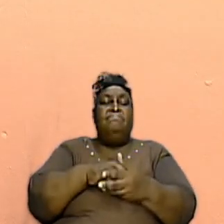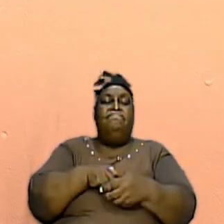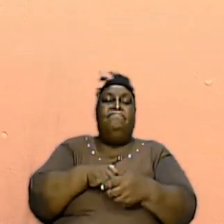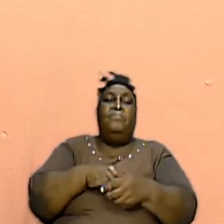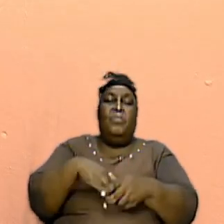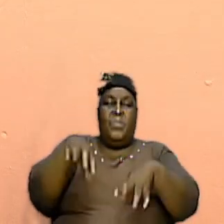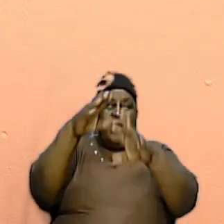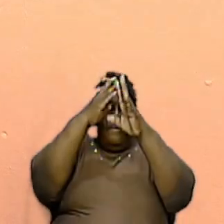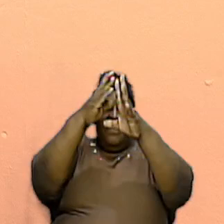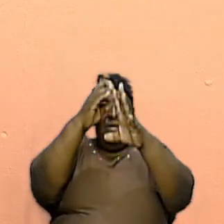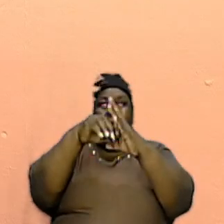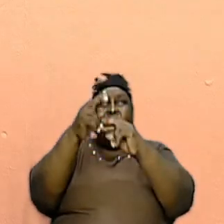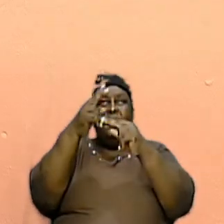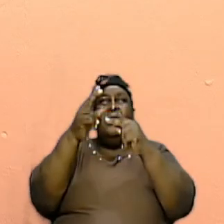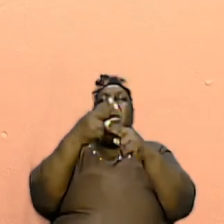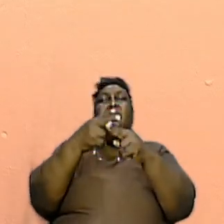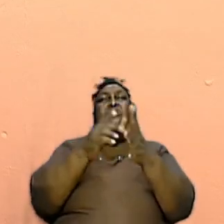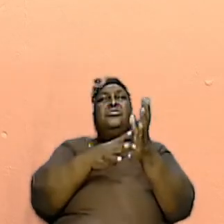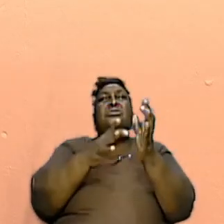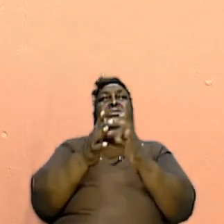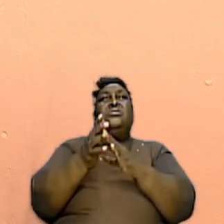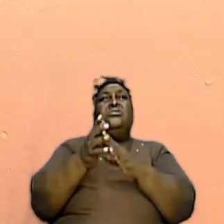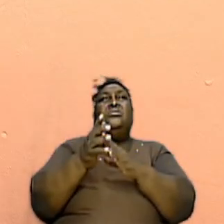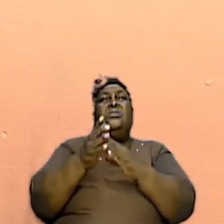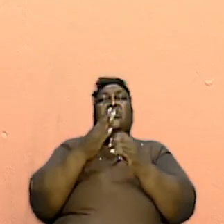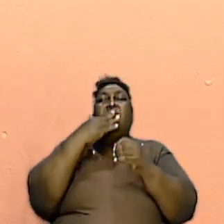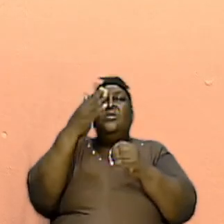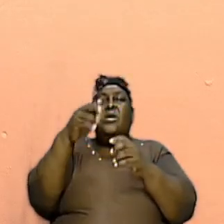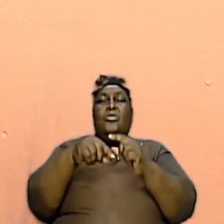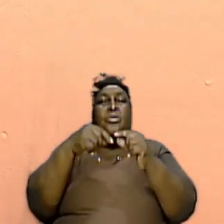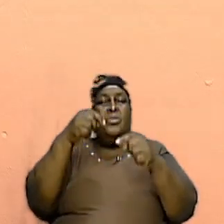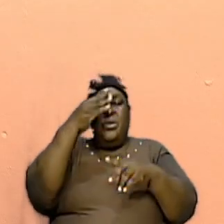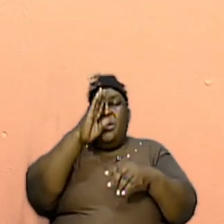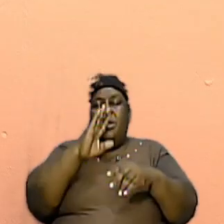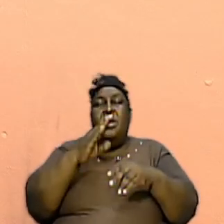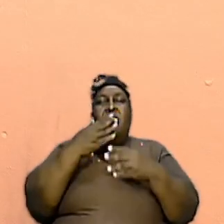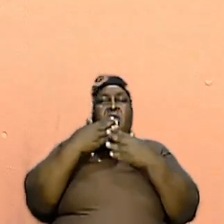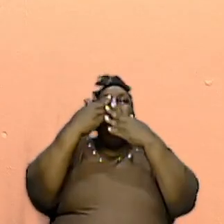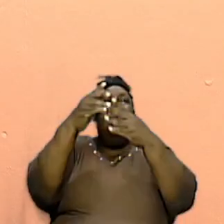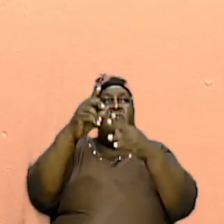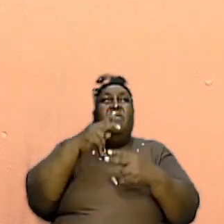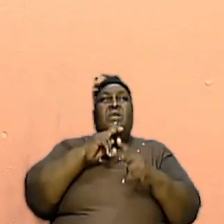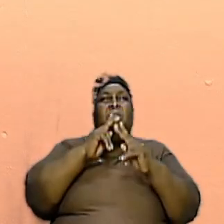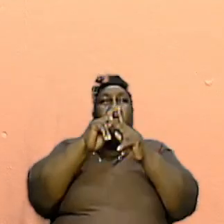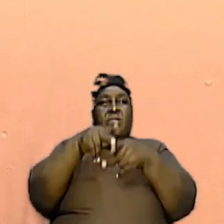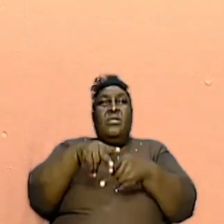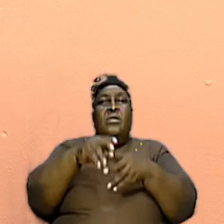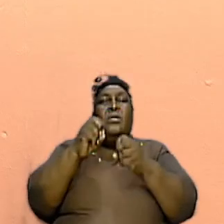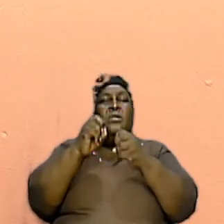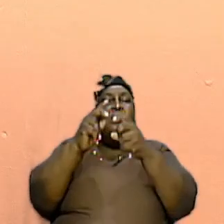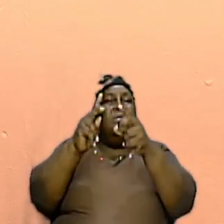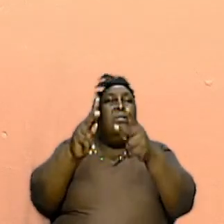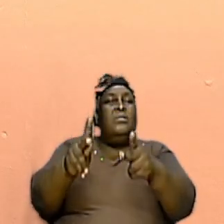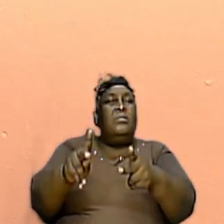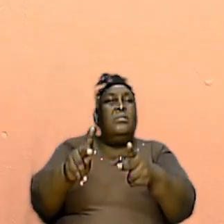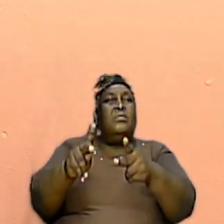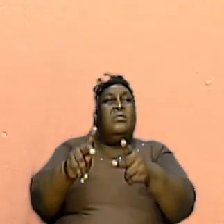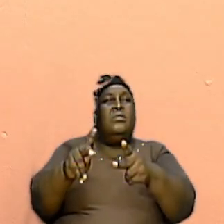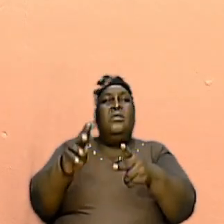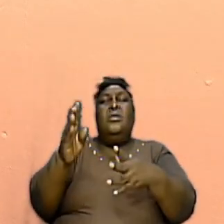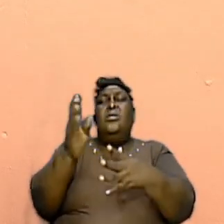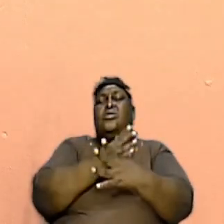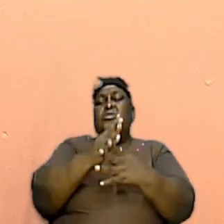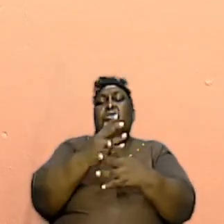Heels Father In The Name Of Jesus We Thank You Great God We Thank You For This Privilege We Thank You For This Opportunity To Have